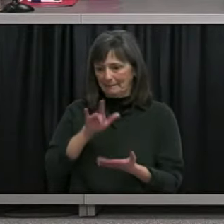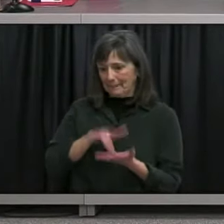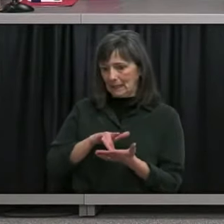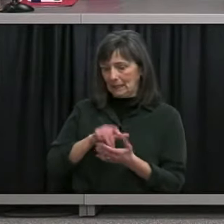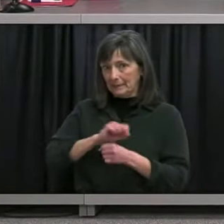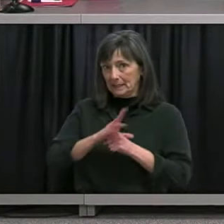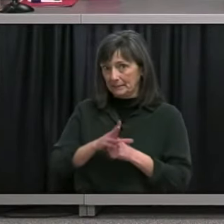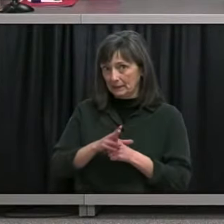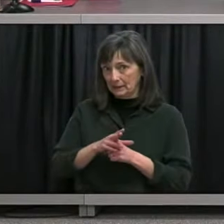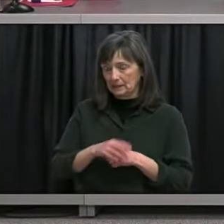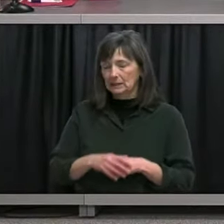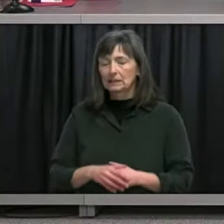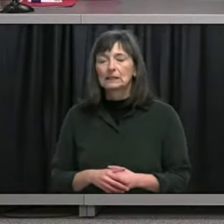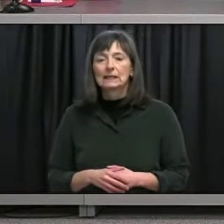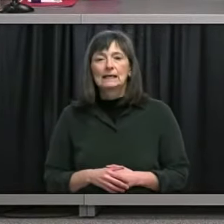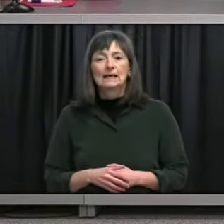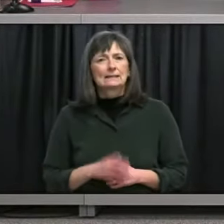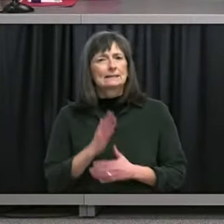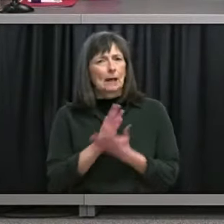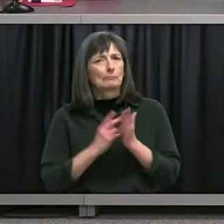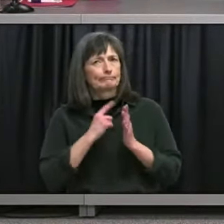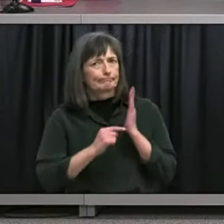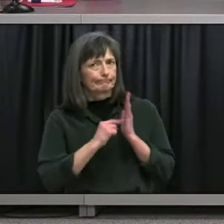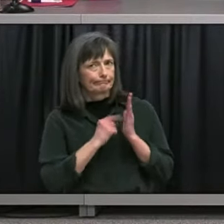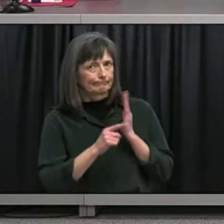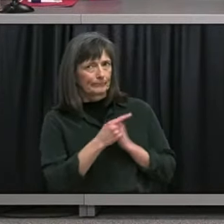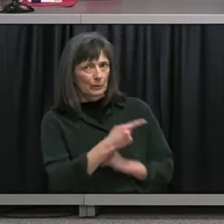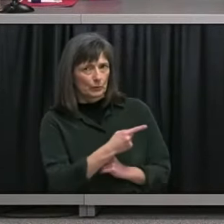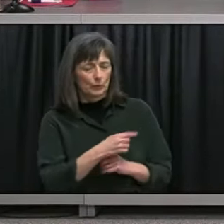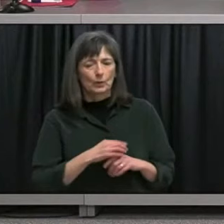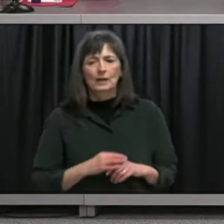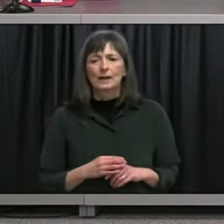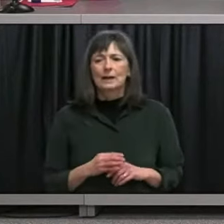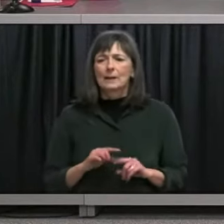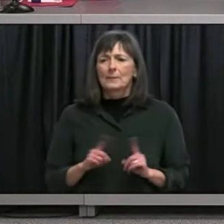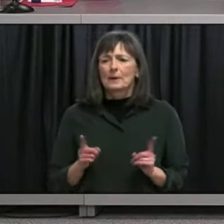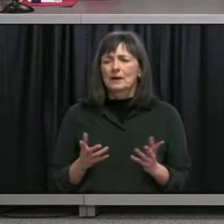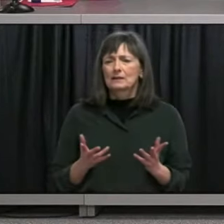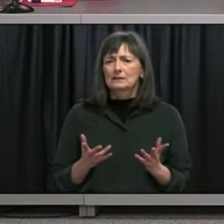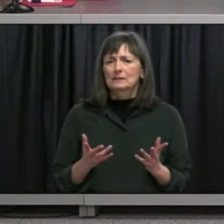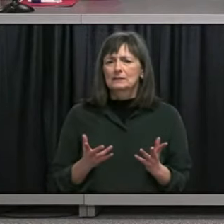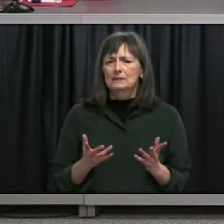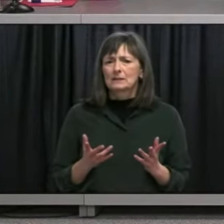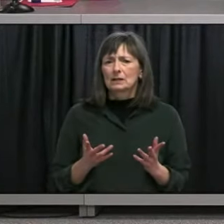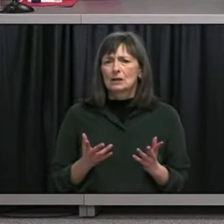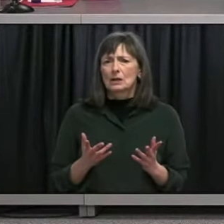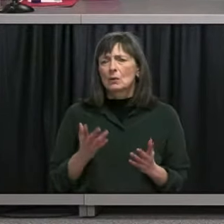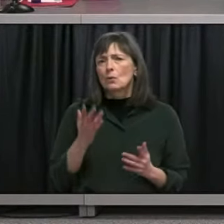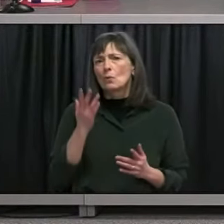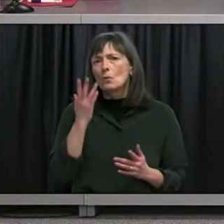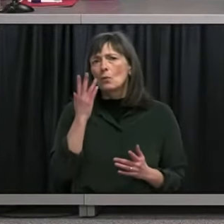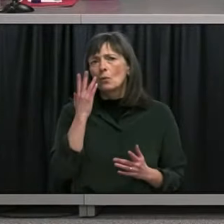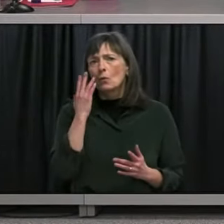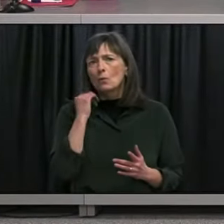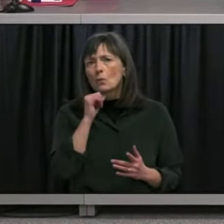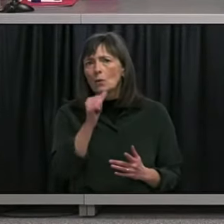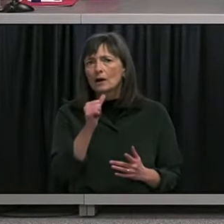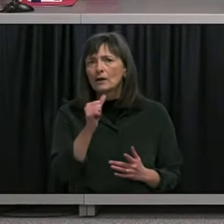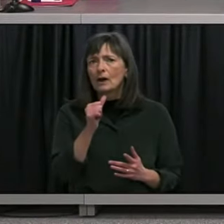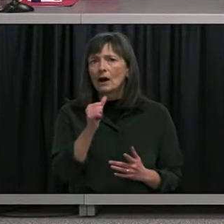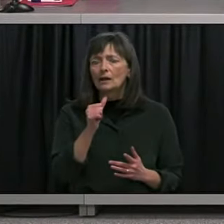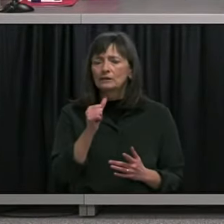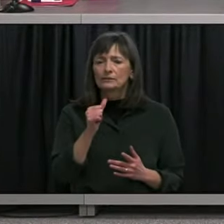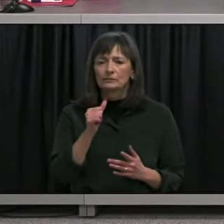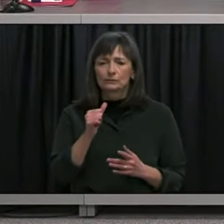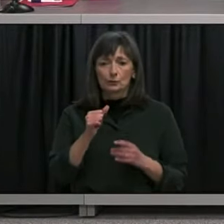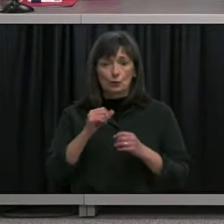you but if you're trying to avoid politicizing the science why then see Dr. Raman at the panel with Dr. Fitzgerald during